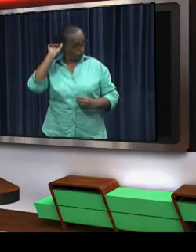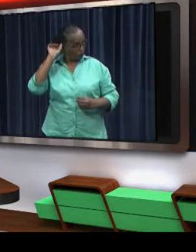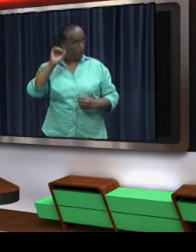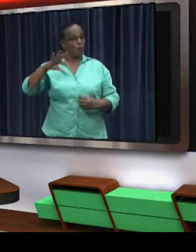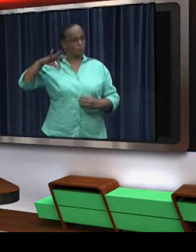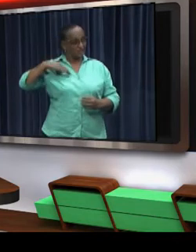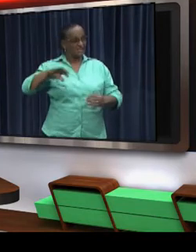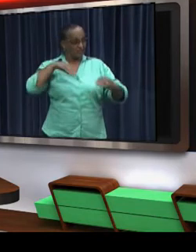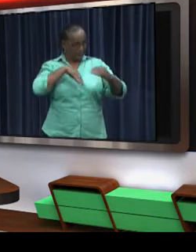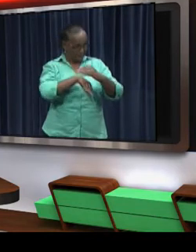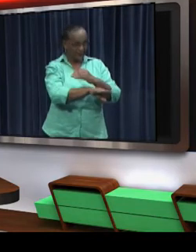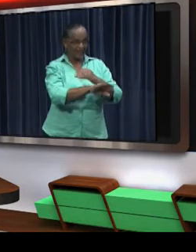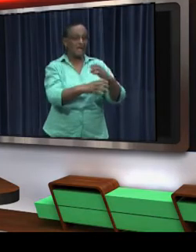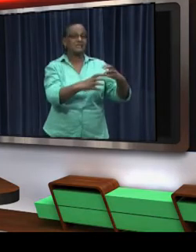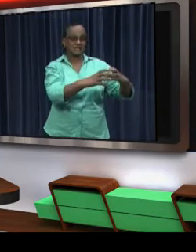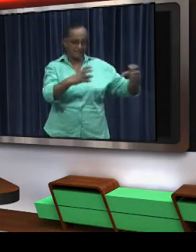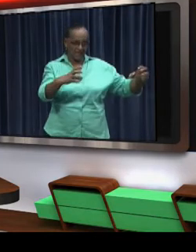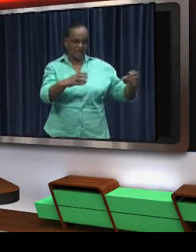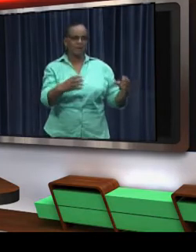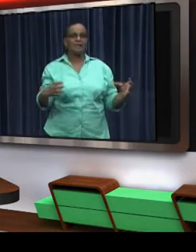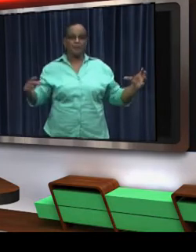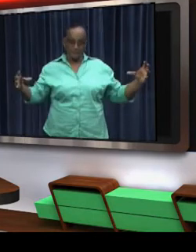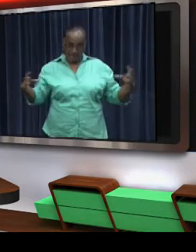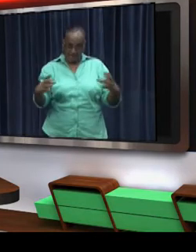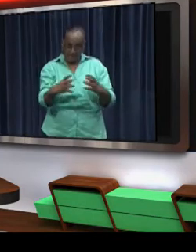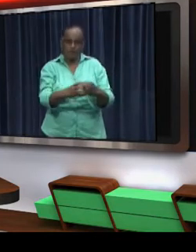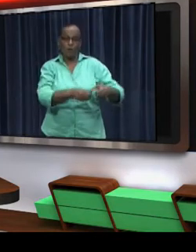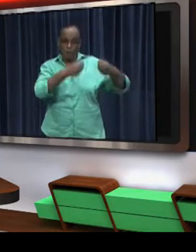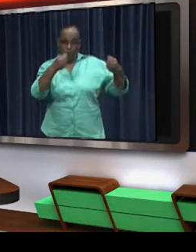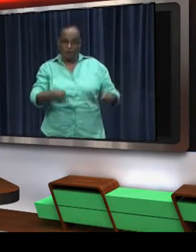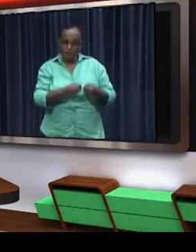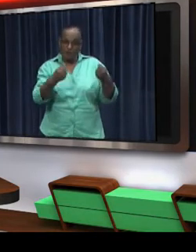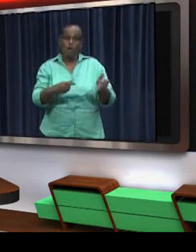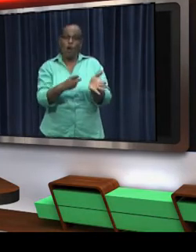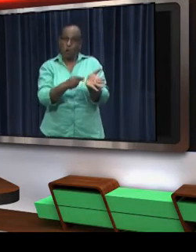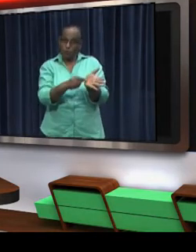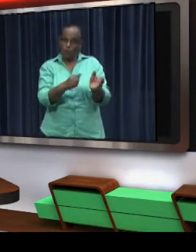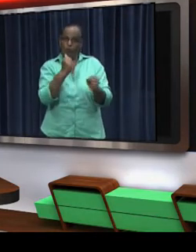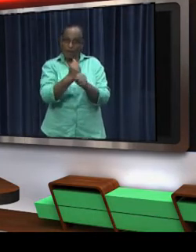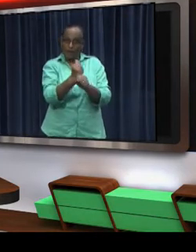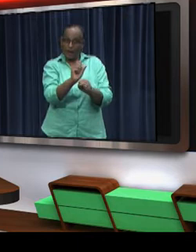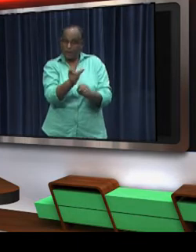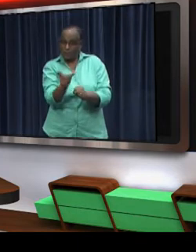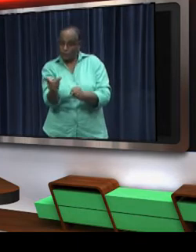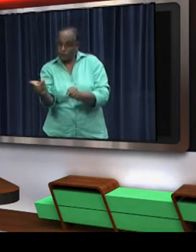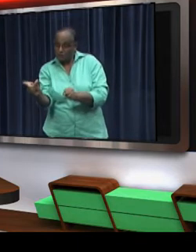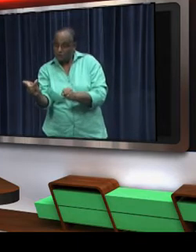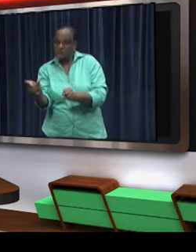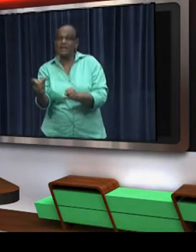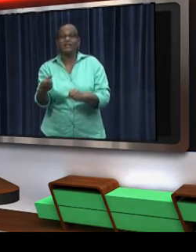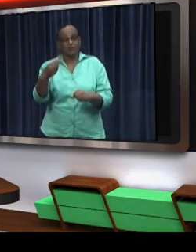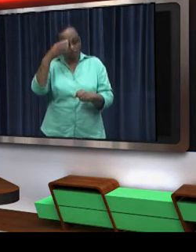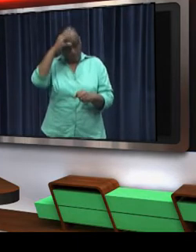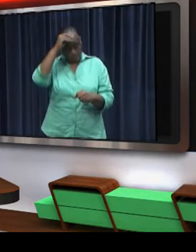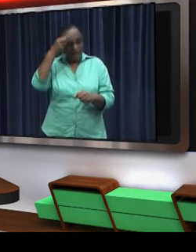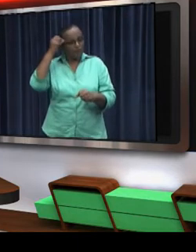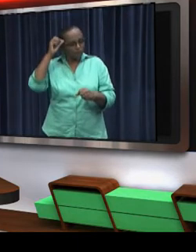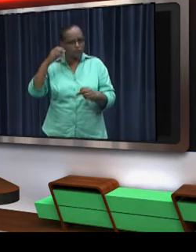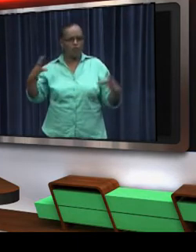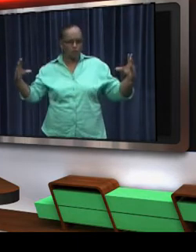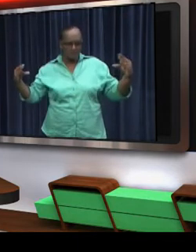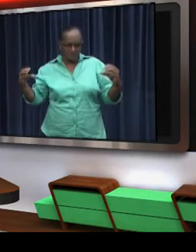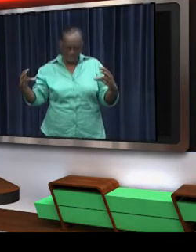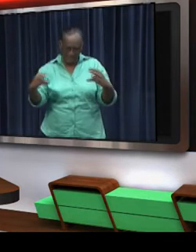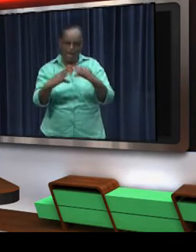that the General Affairs Department of the Ministry of the Interior organized a meeting where users and producers